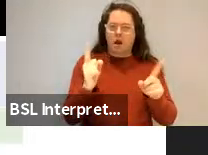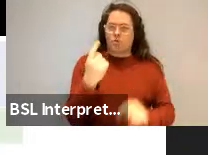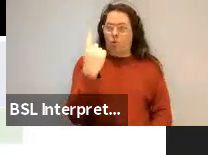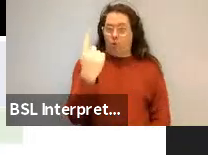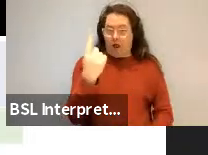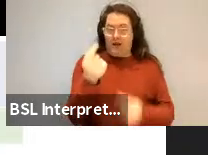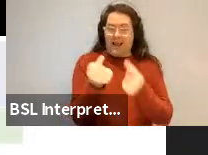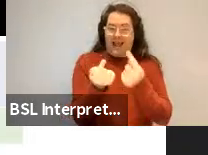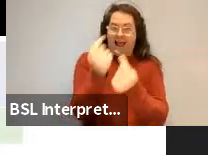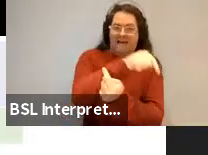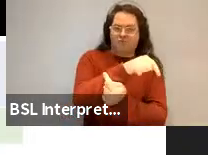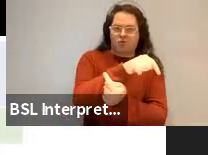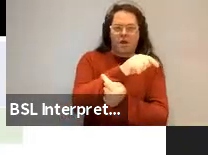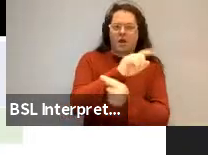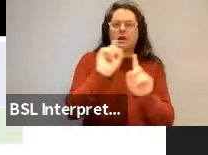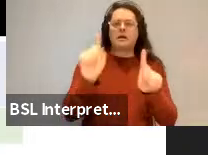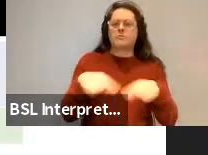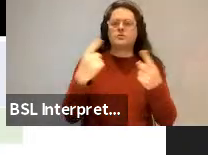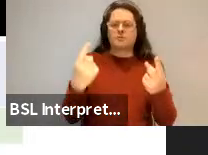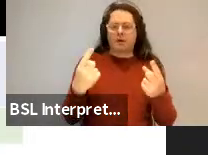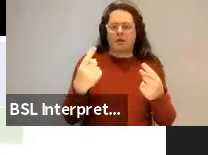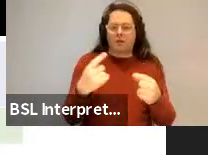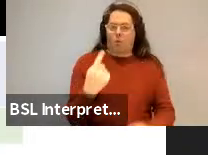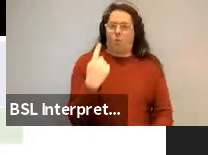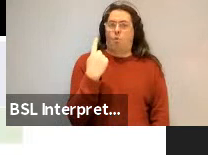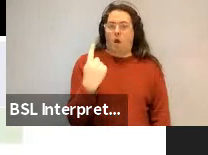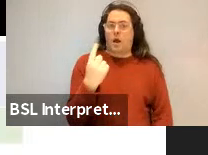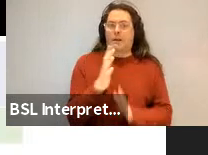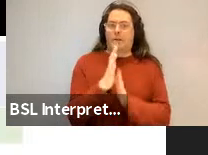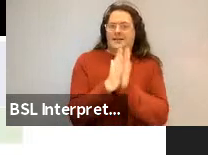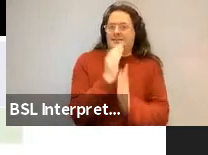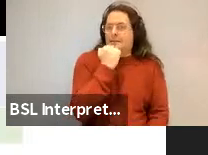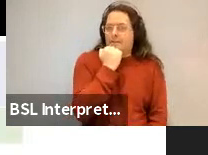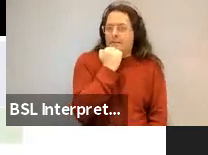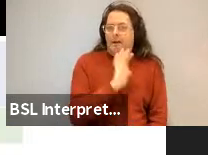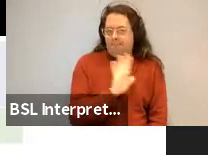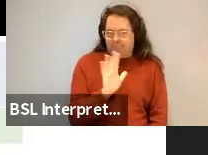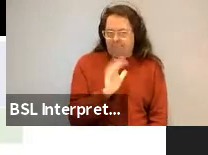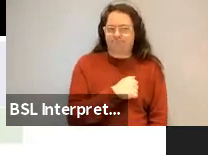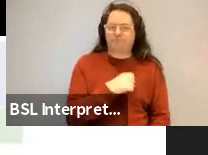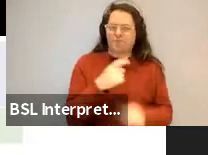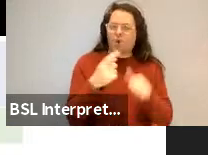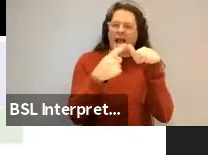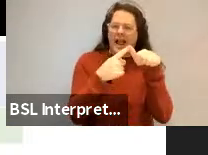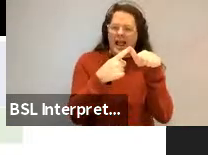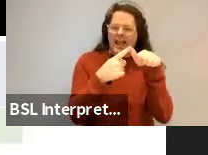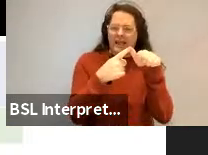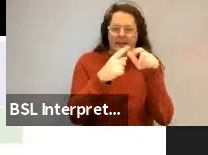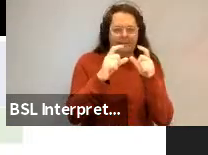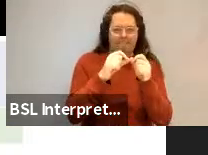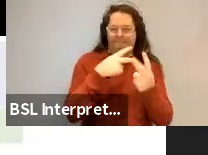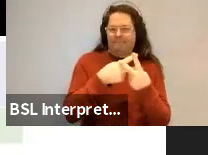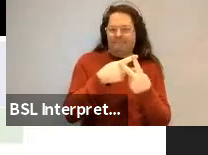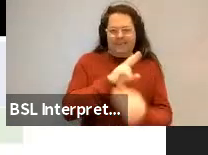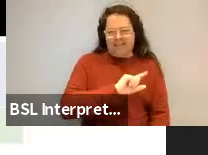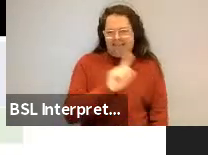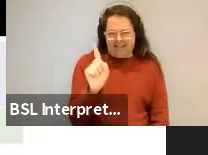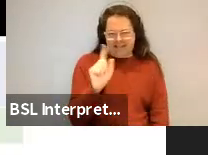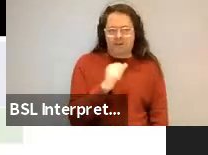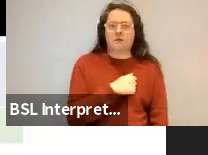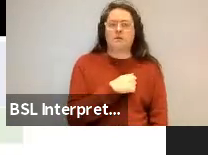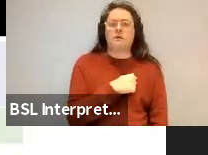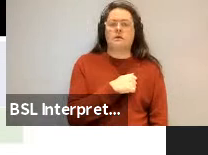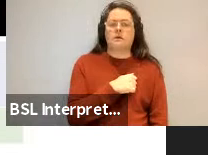but while cardinal one emphasizes quantity, anaphoric one emphasizes